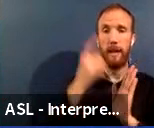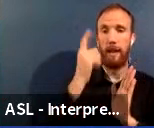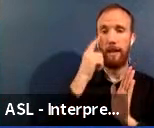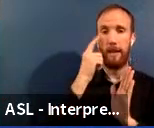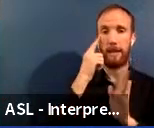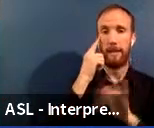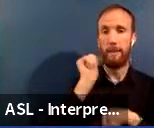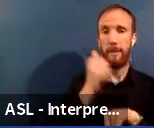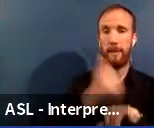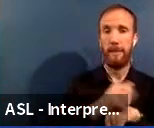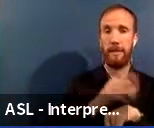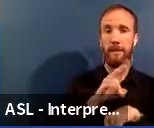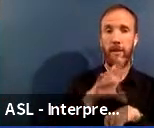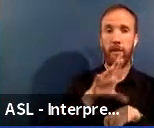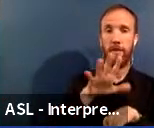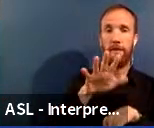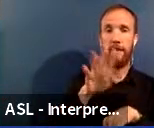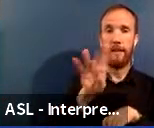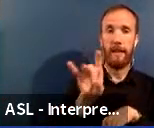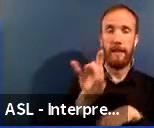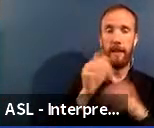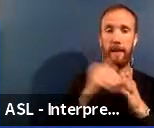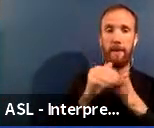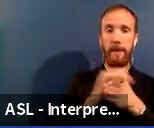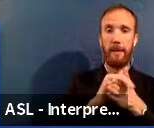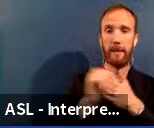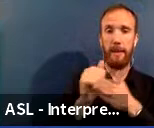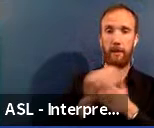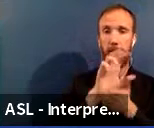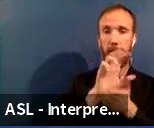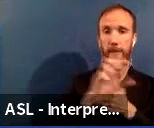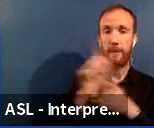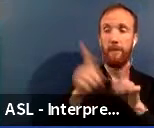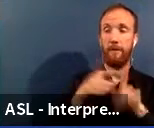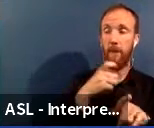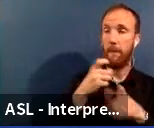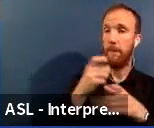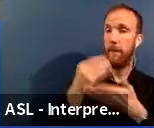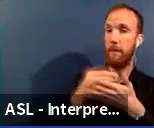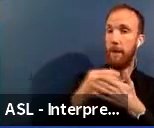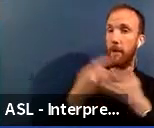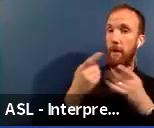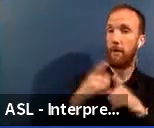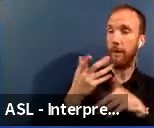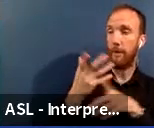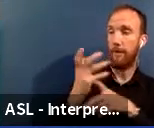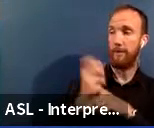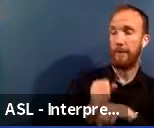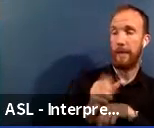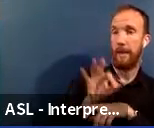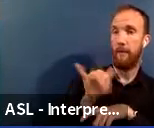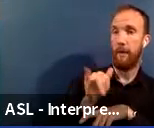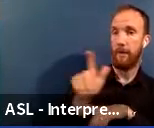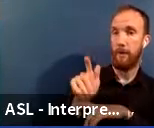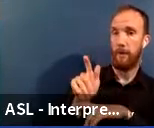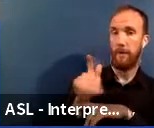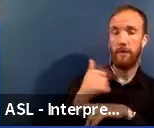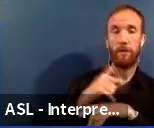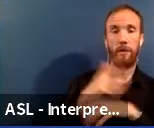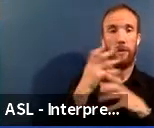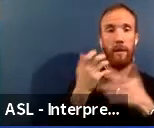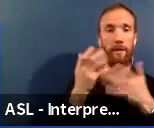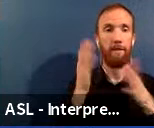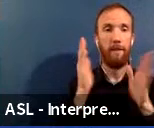$758 million investment, including outside funding made in FY21. So CPS intends to target and invest about